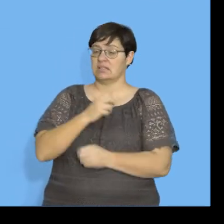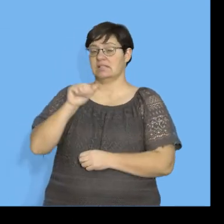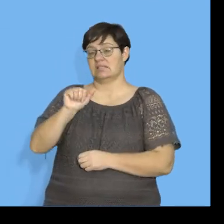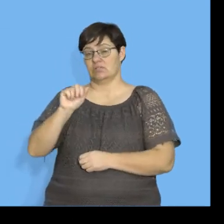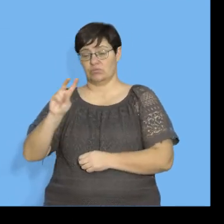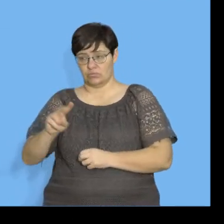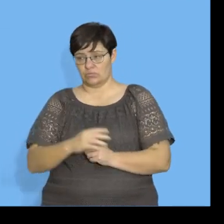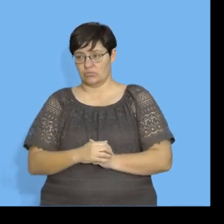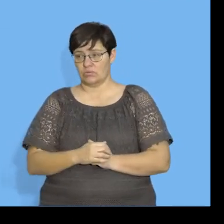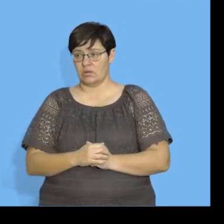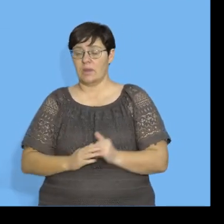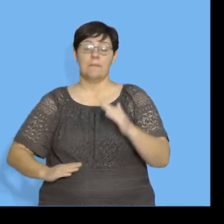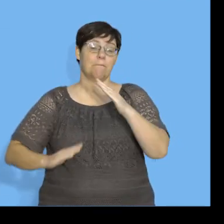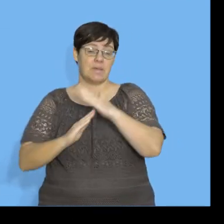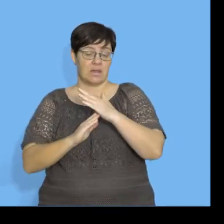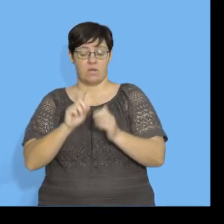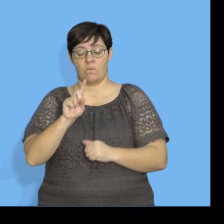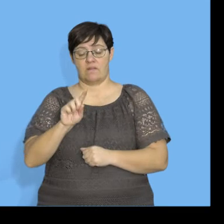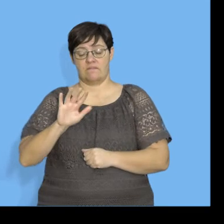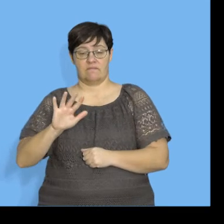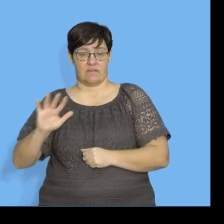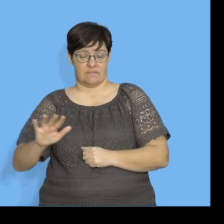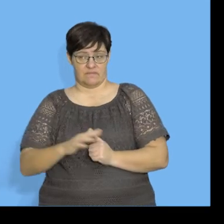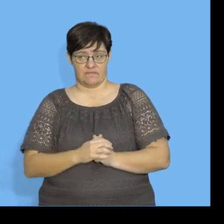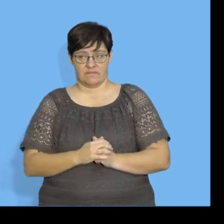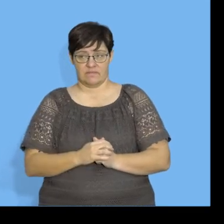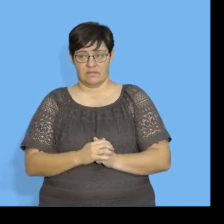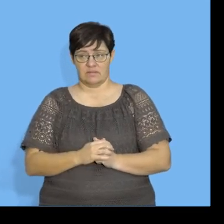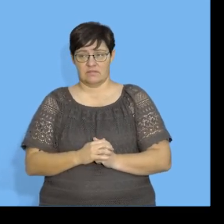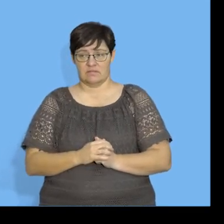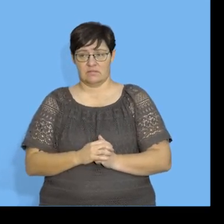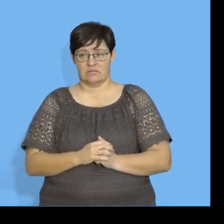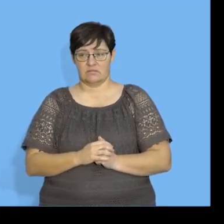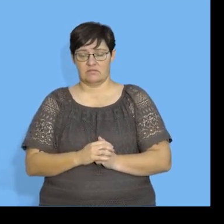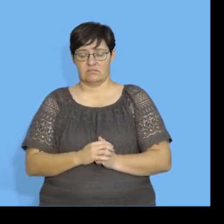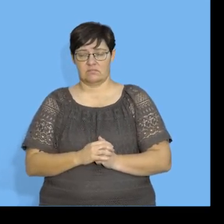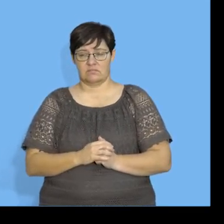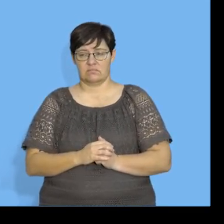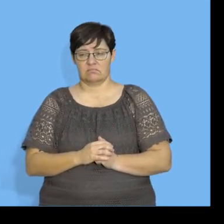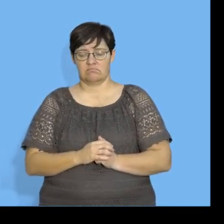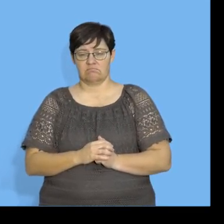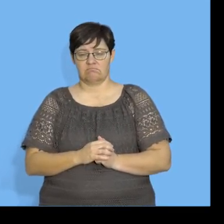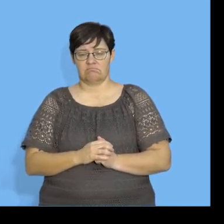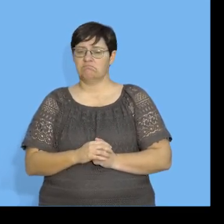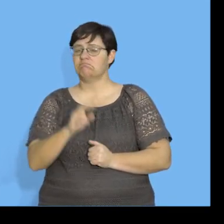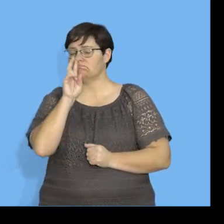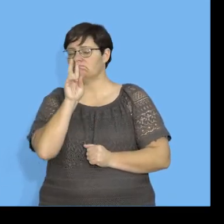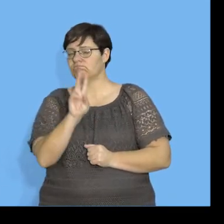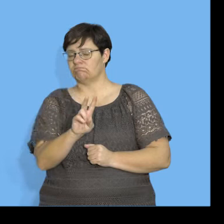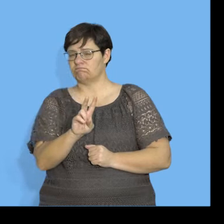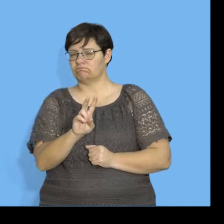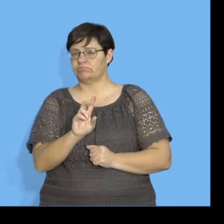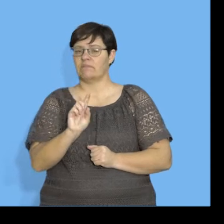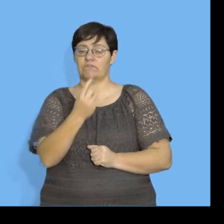62 and the peak heart rate was 155. So now let's look at